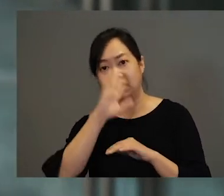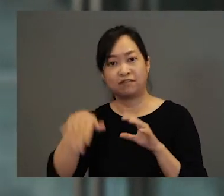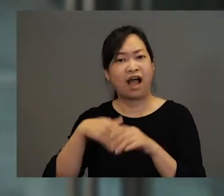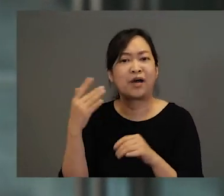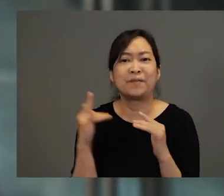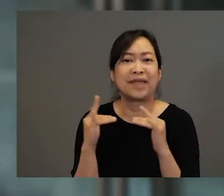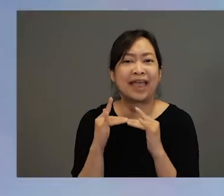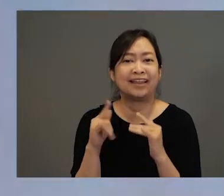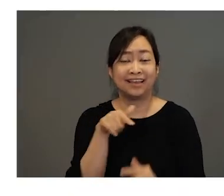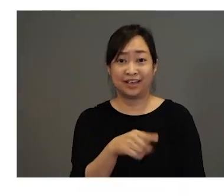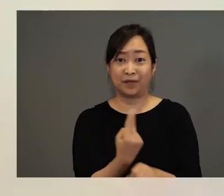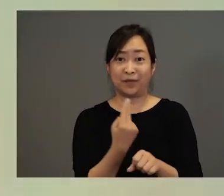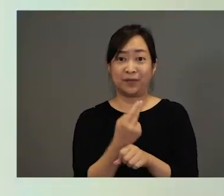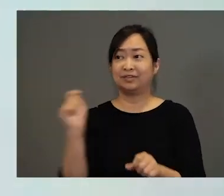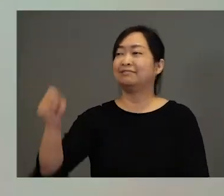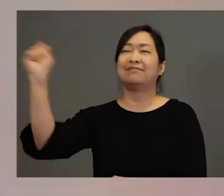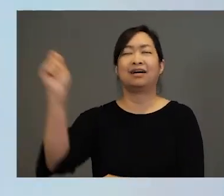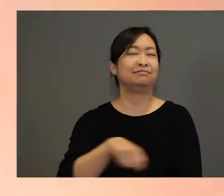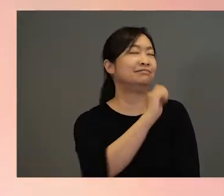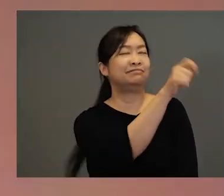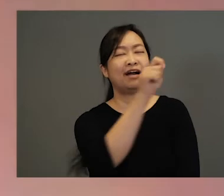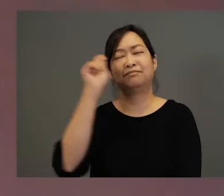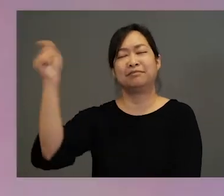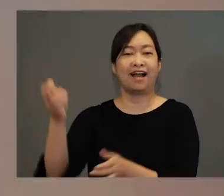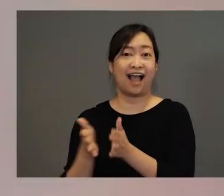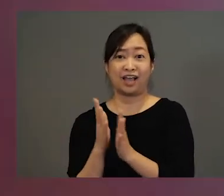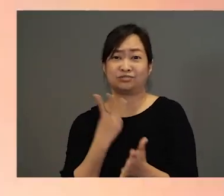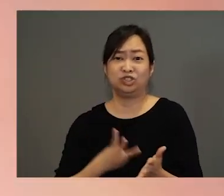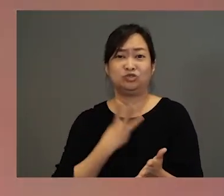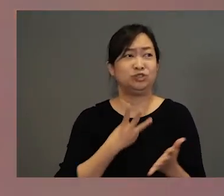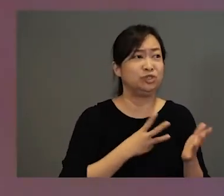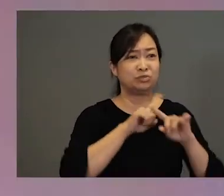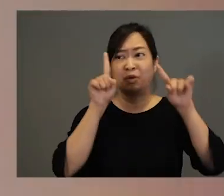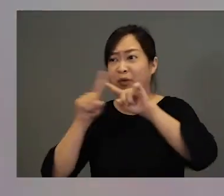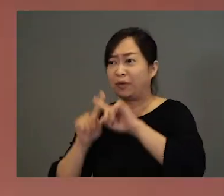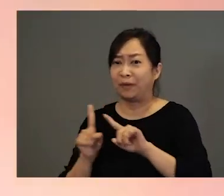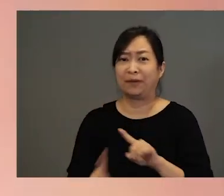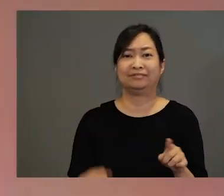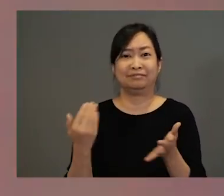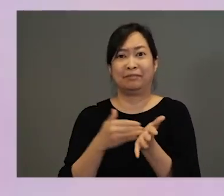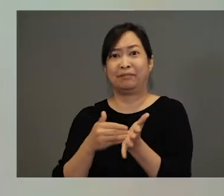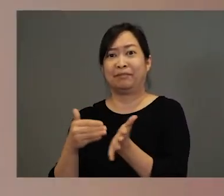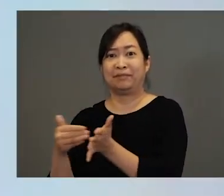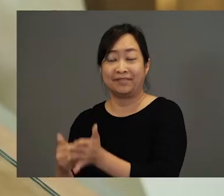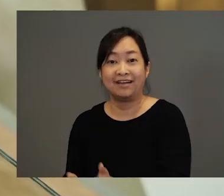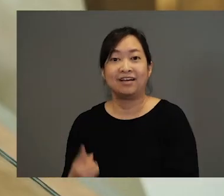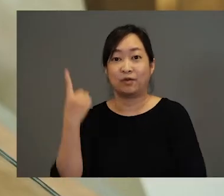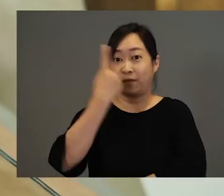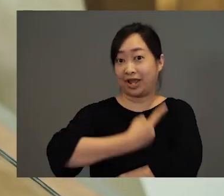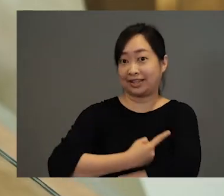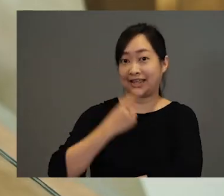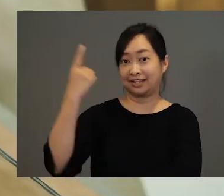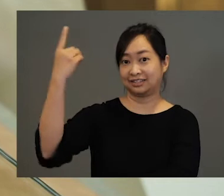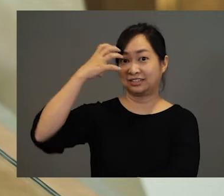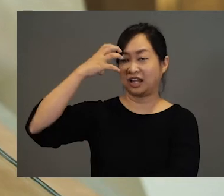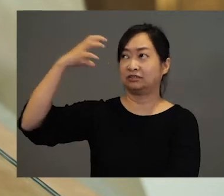out of bed. He would use his magic wand and ask for wish after wish after wish. One day,